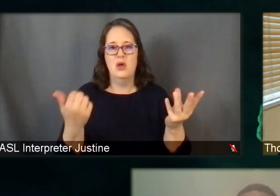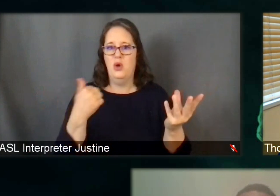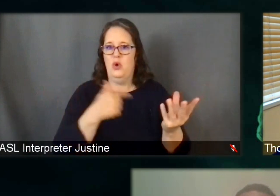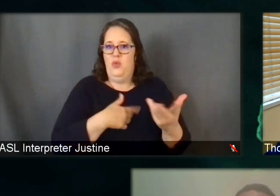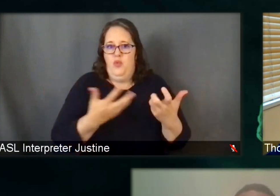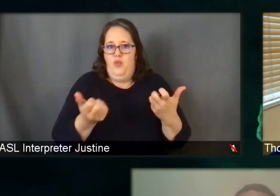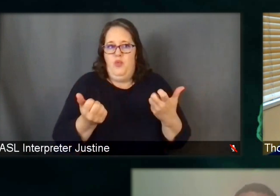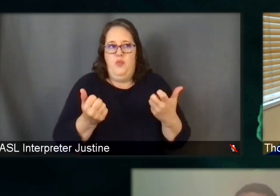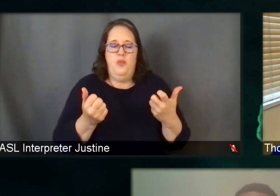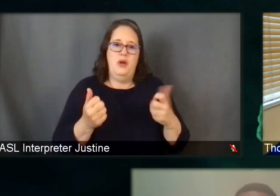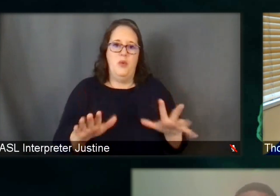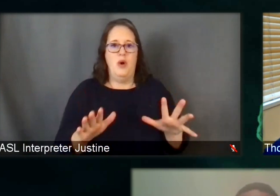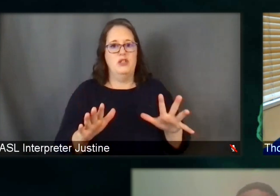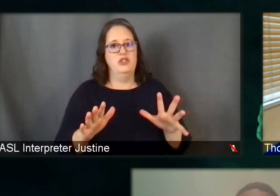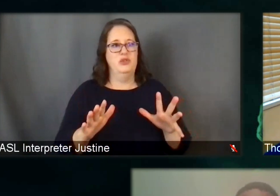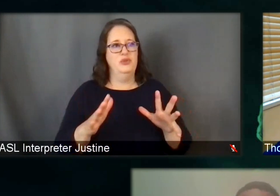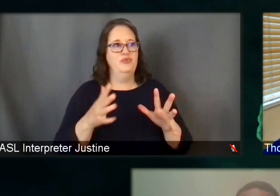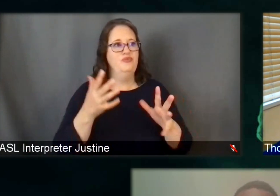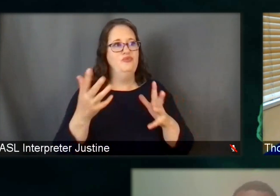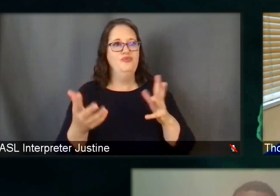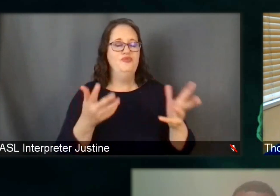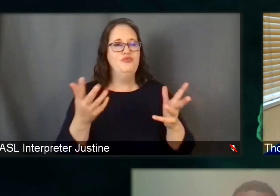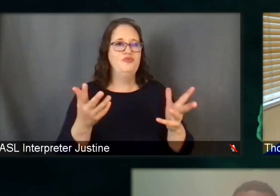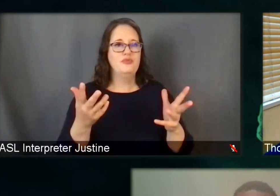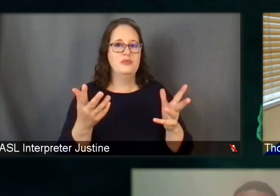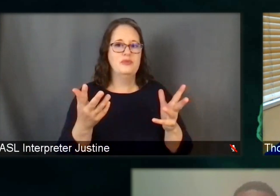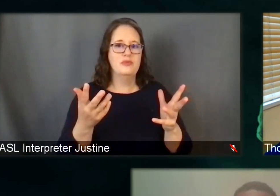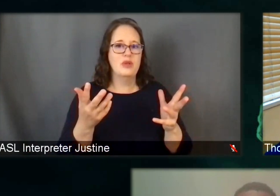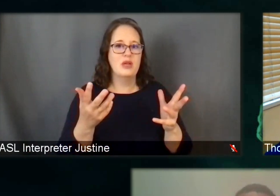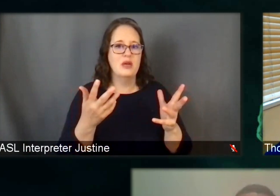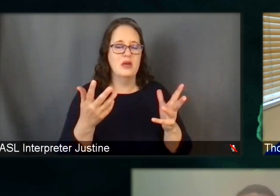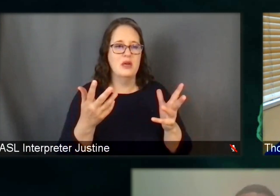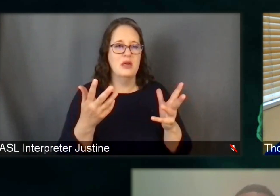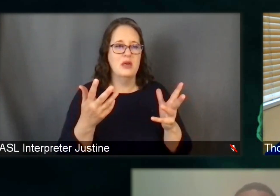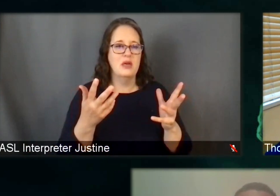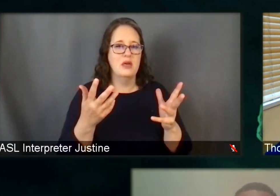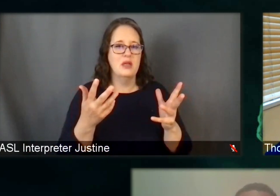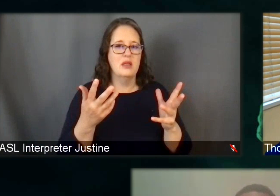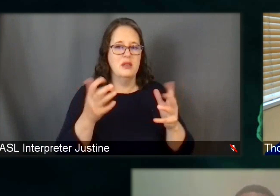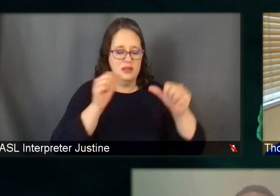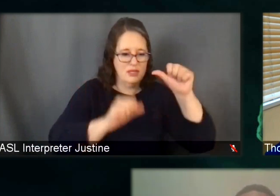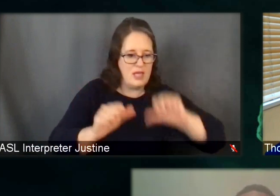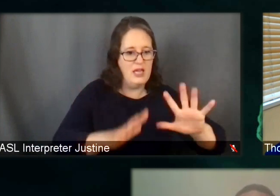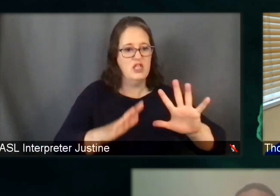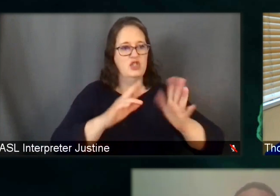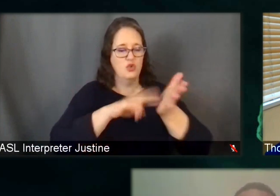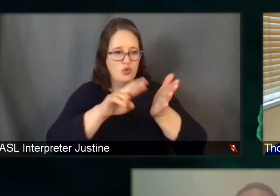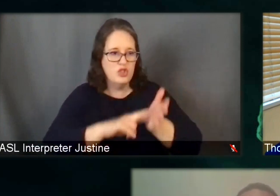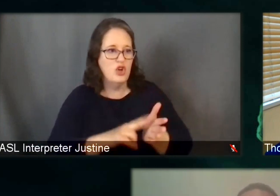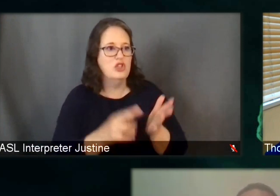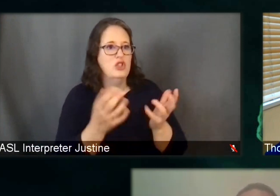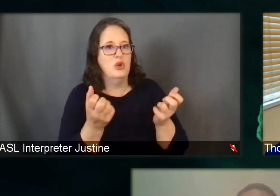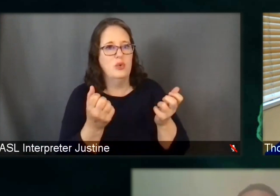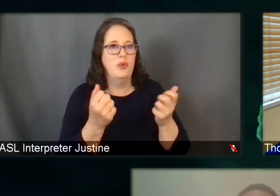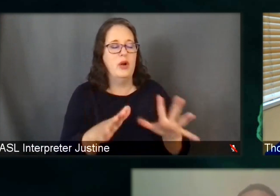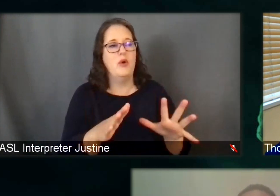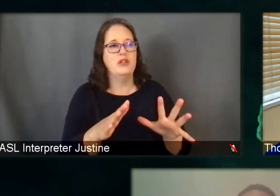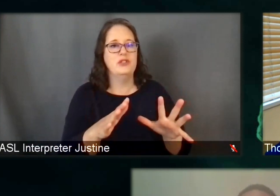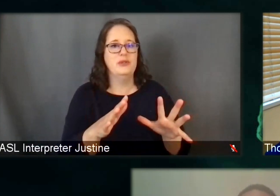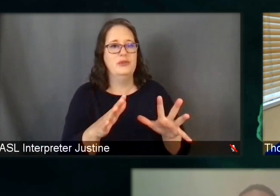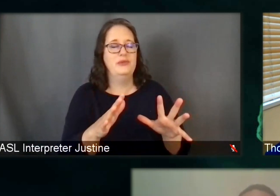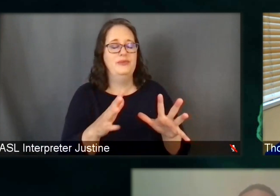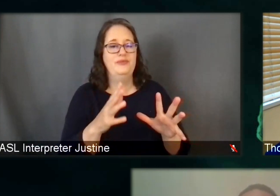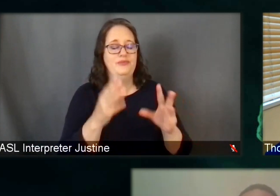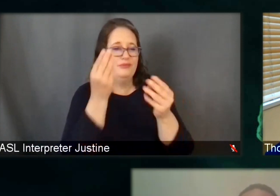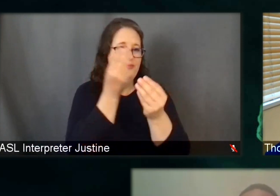message, because oftentimes people may see us as the, the scientists and researchers that, uh, they may have some concerns